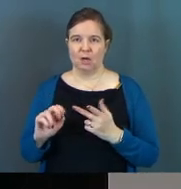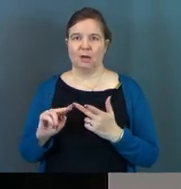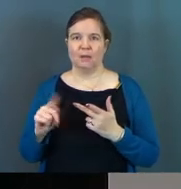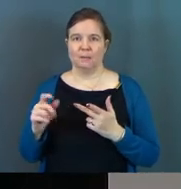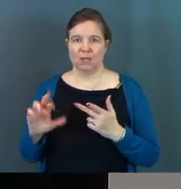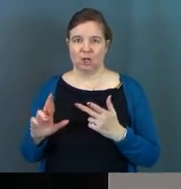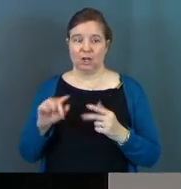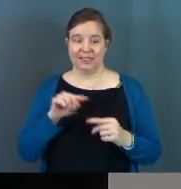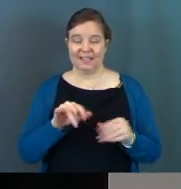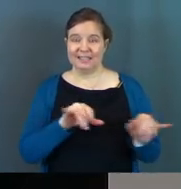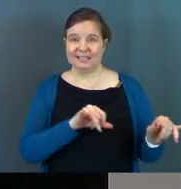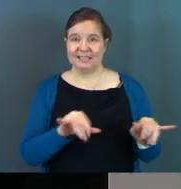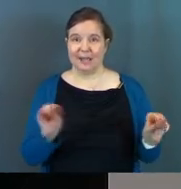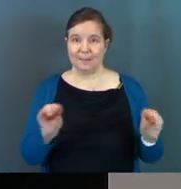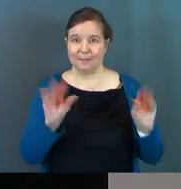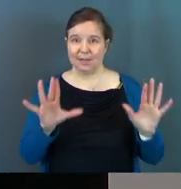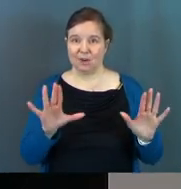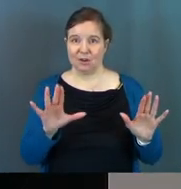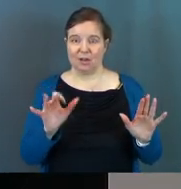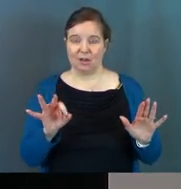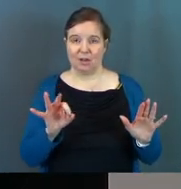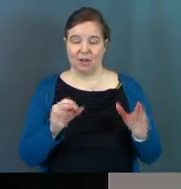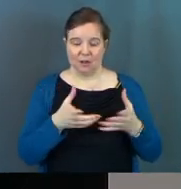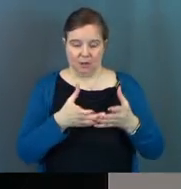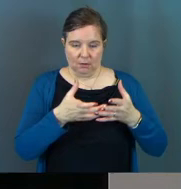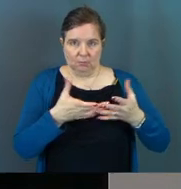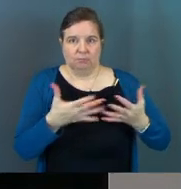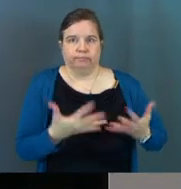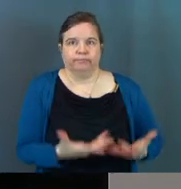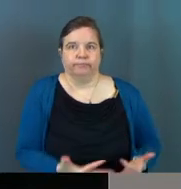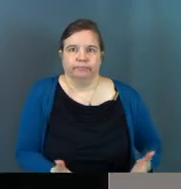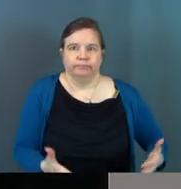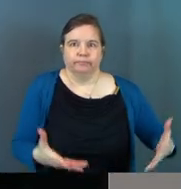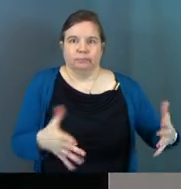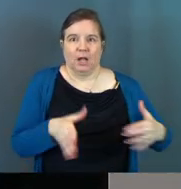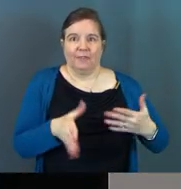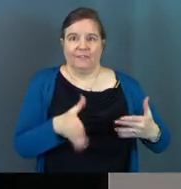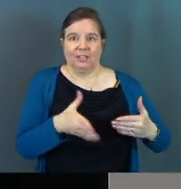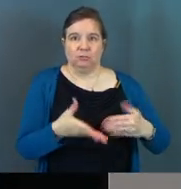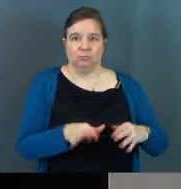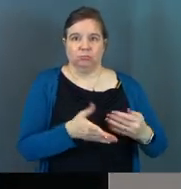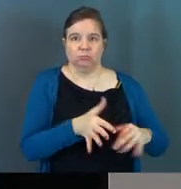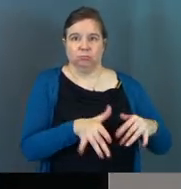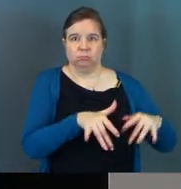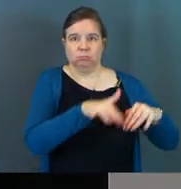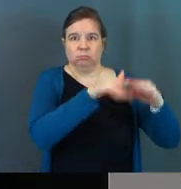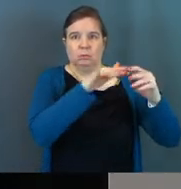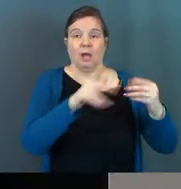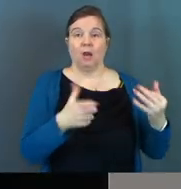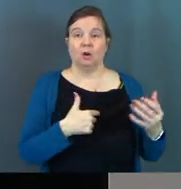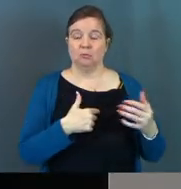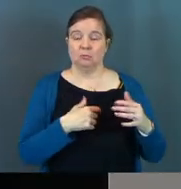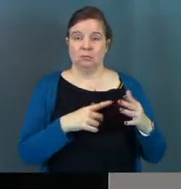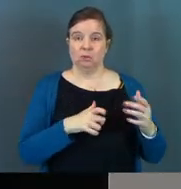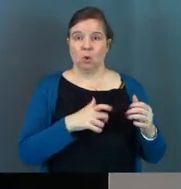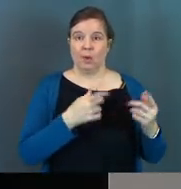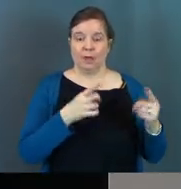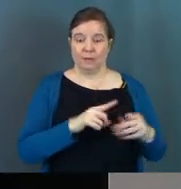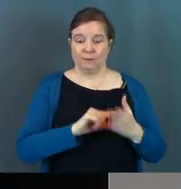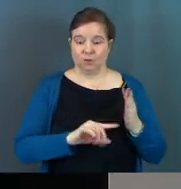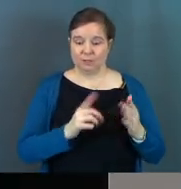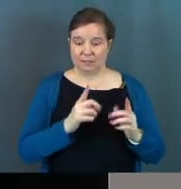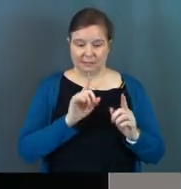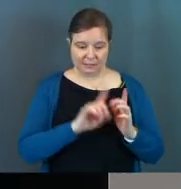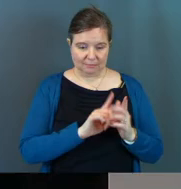those guys, this same miracle of a, of a miraculous fish, fish catching that almost sinked the boats had happened. So verse seven,